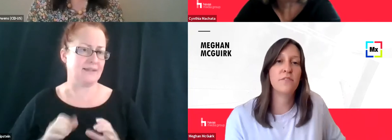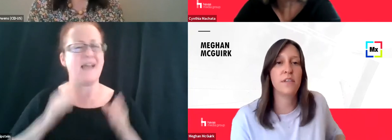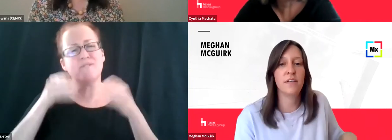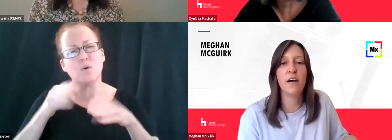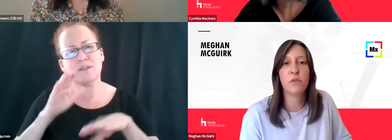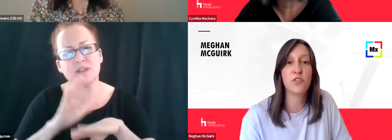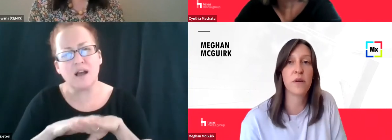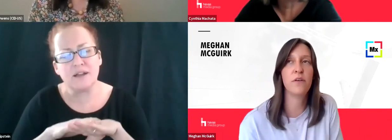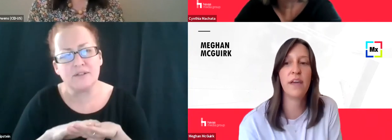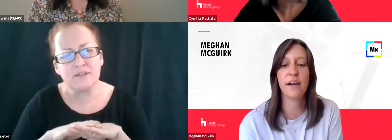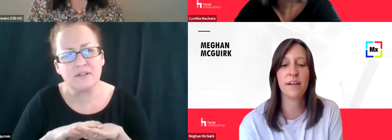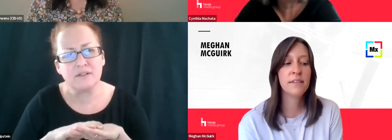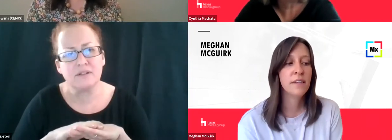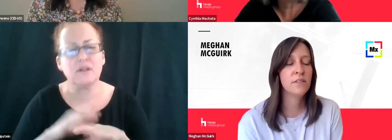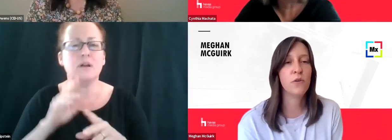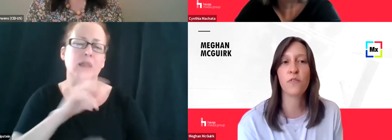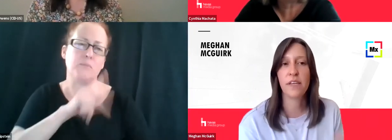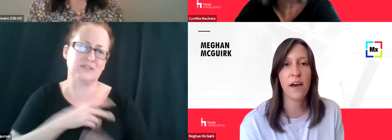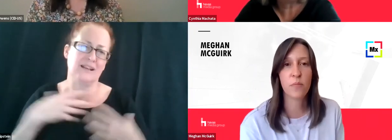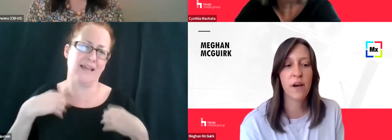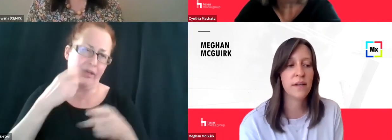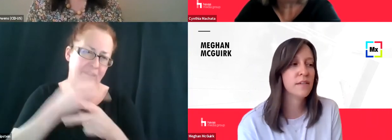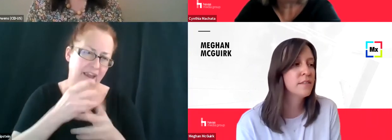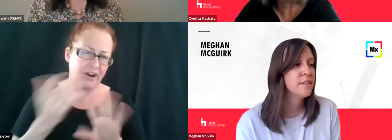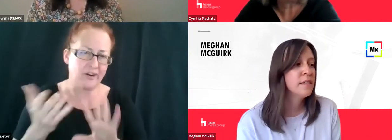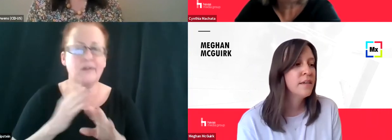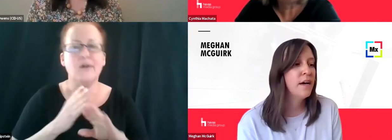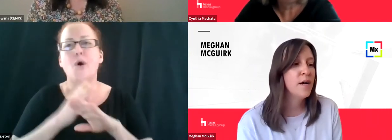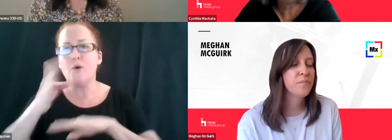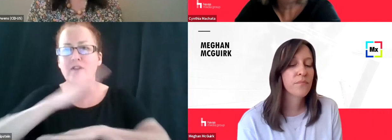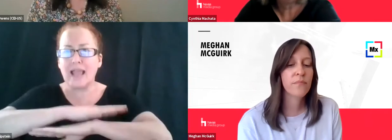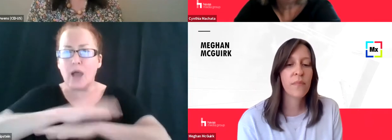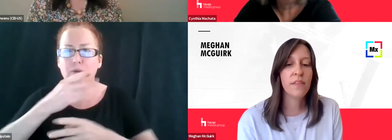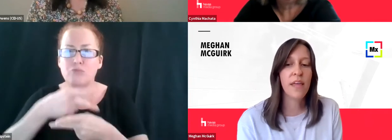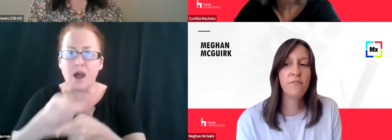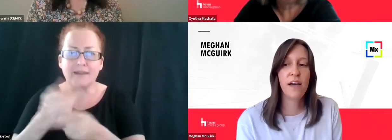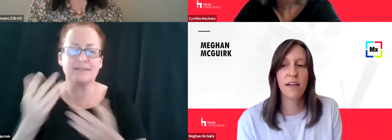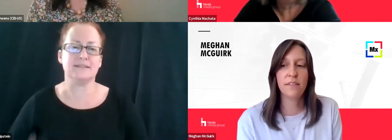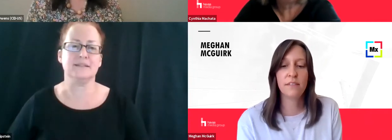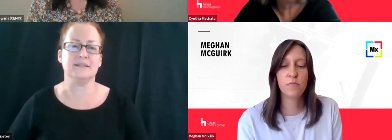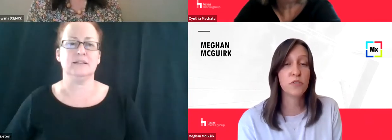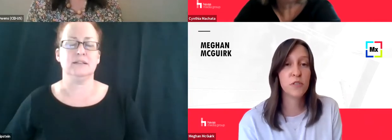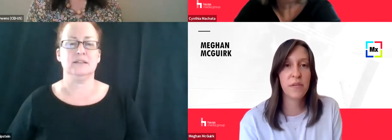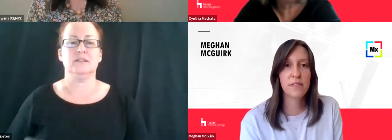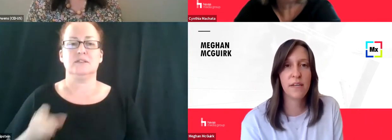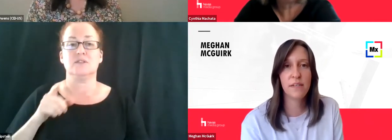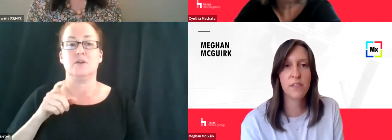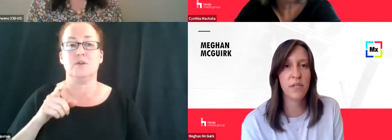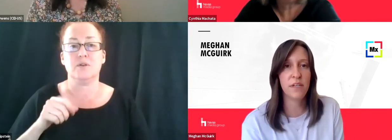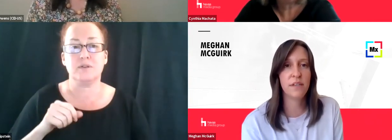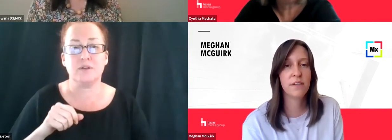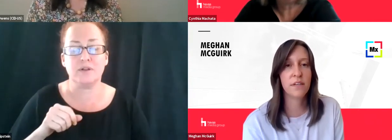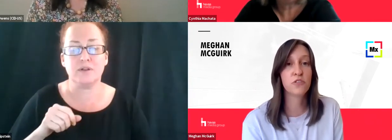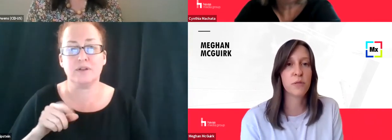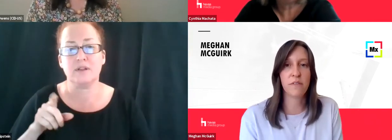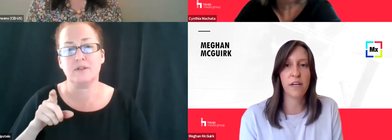on Santa fee, um, consumer healthcare. So over the counter products, um, they find purchase-based data to